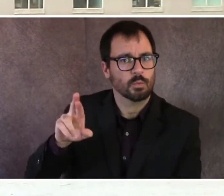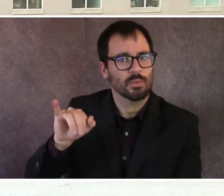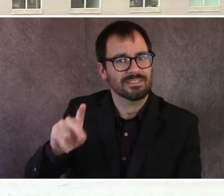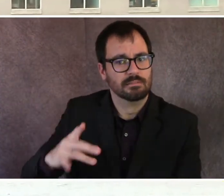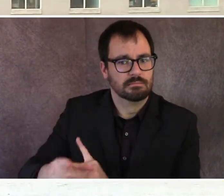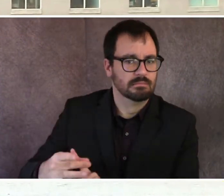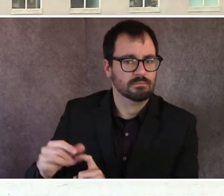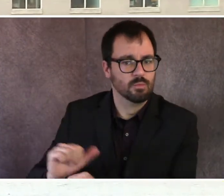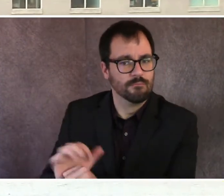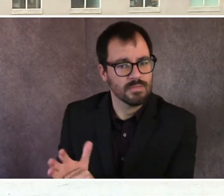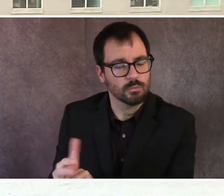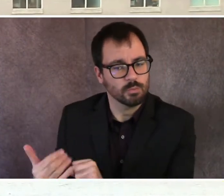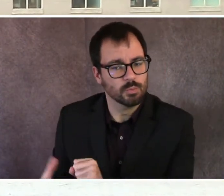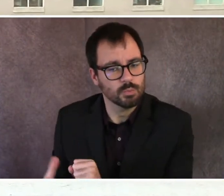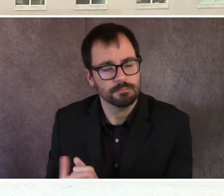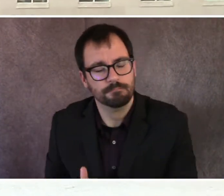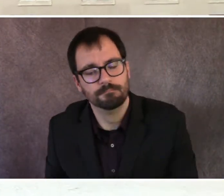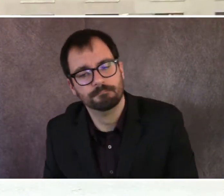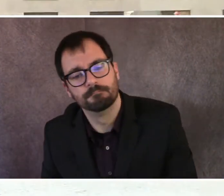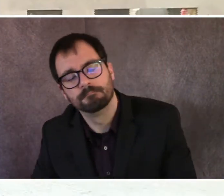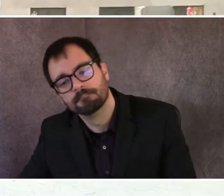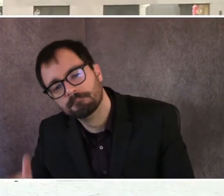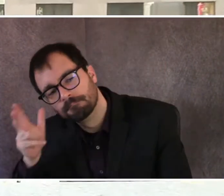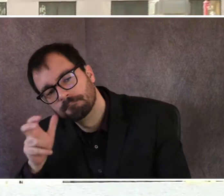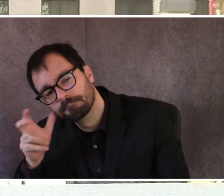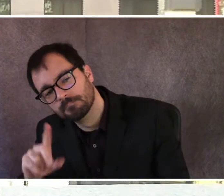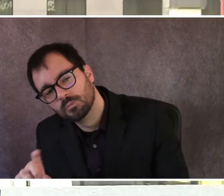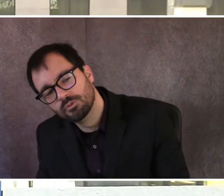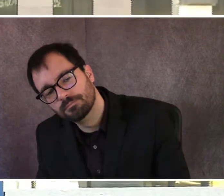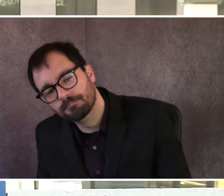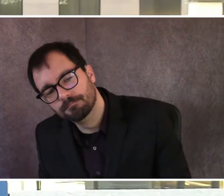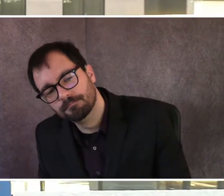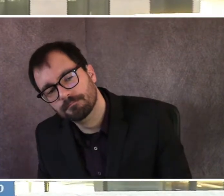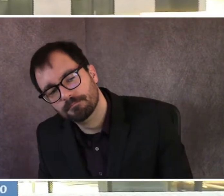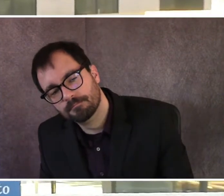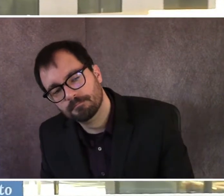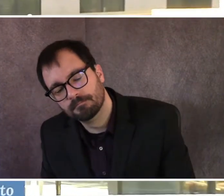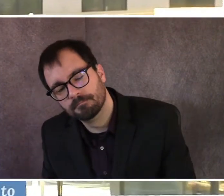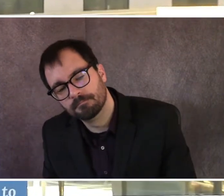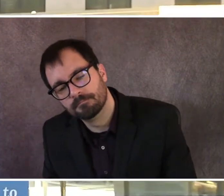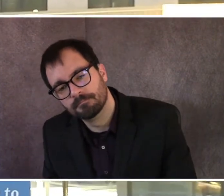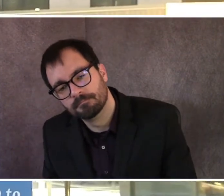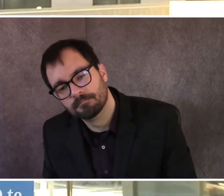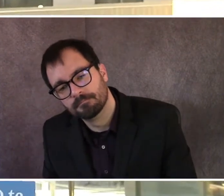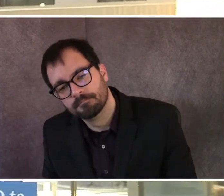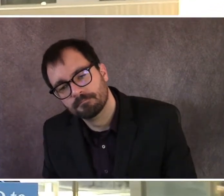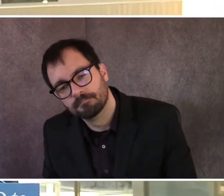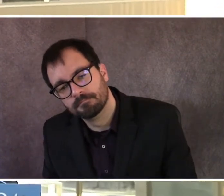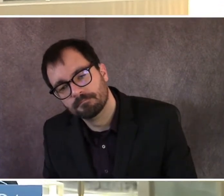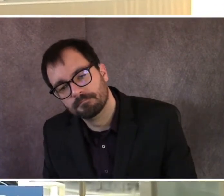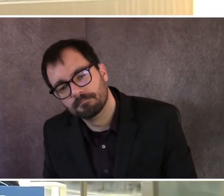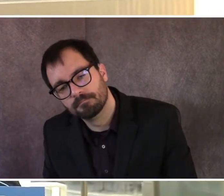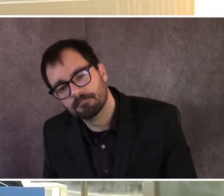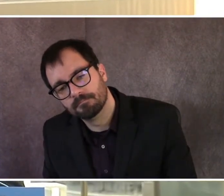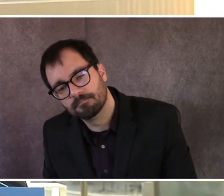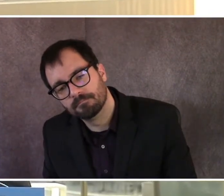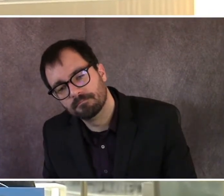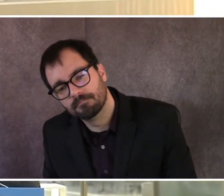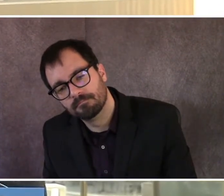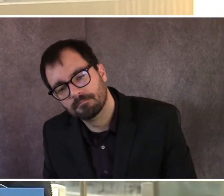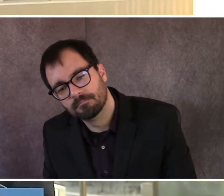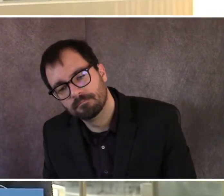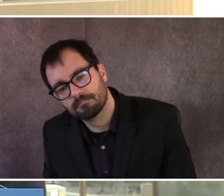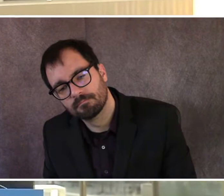measures are on the table, including a possible pause, or not any multiple pause.